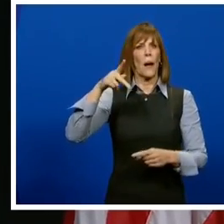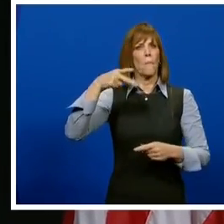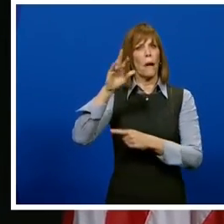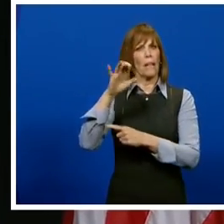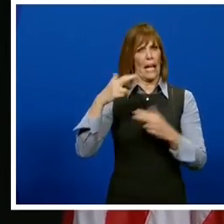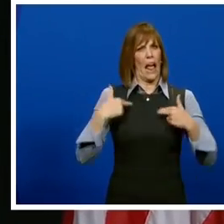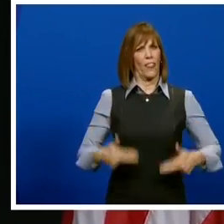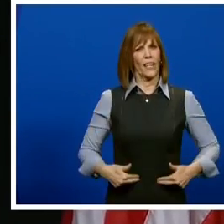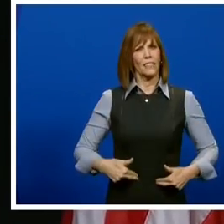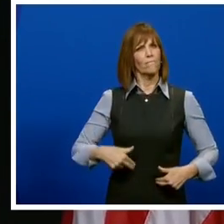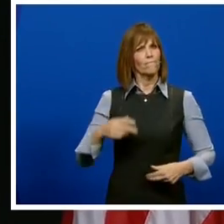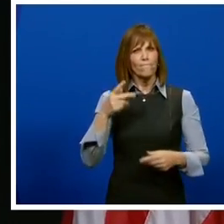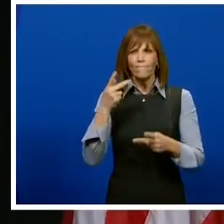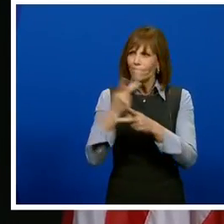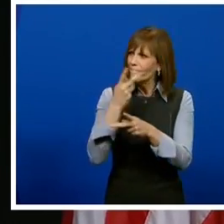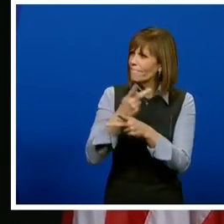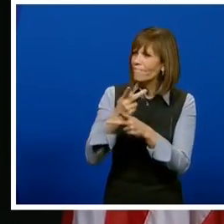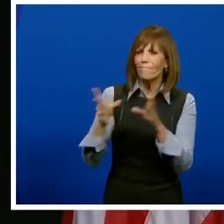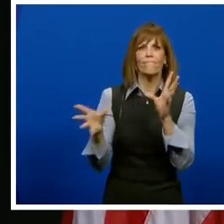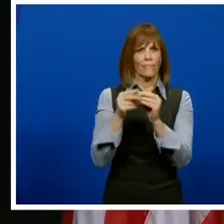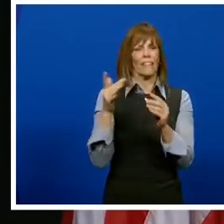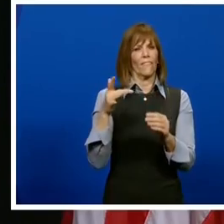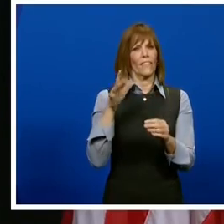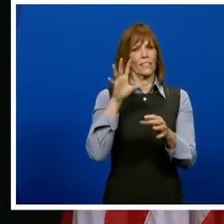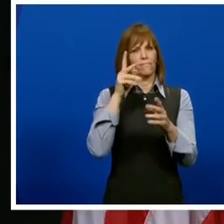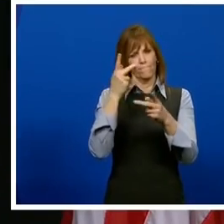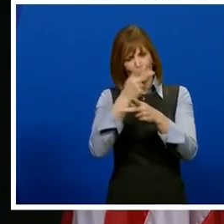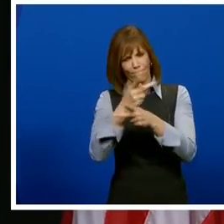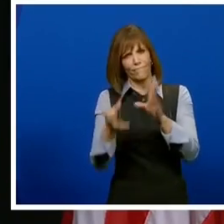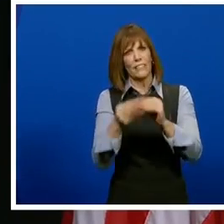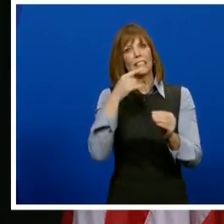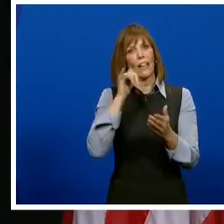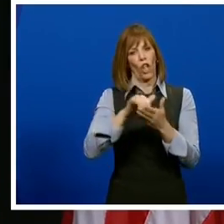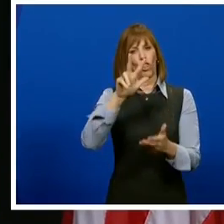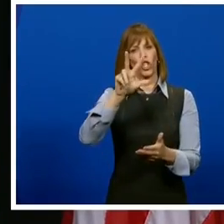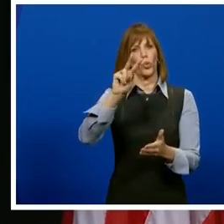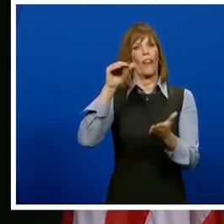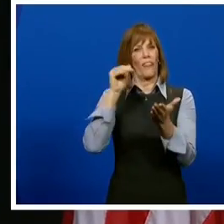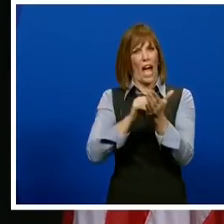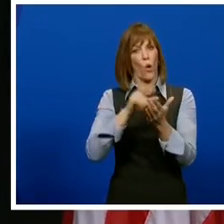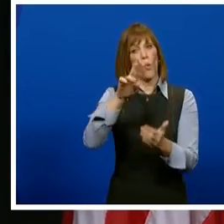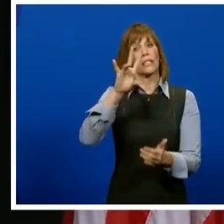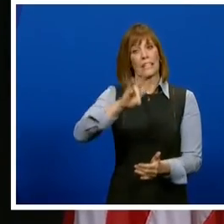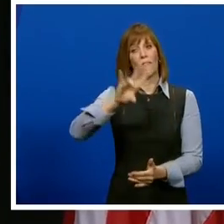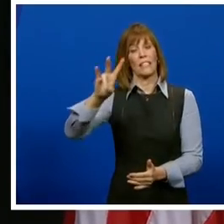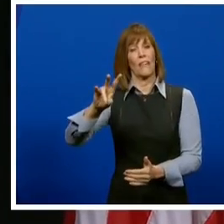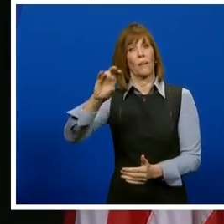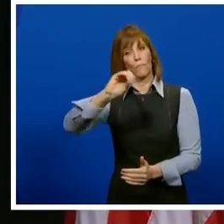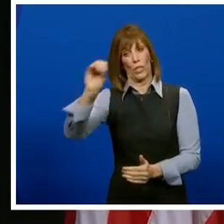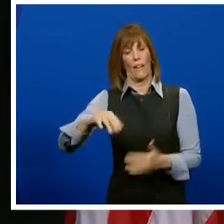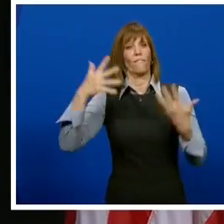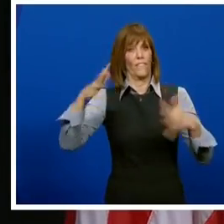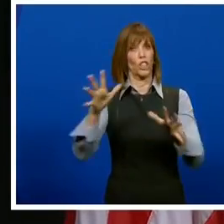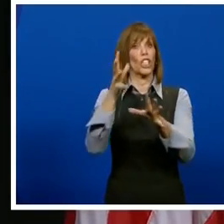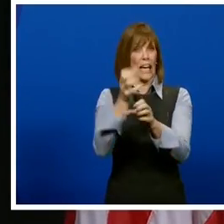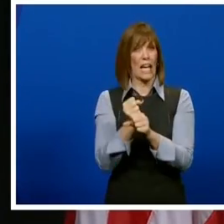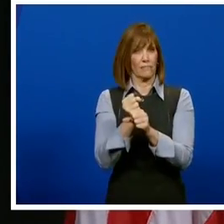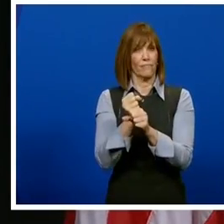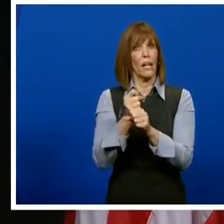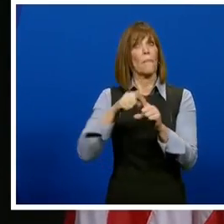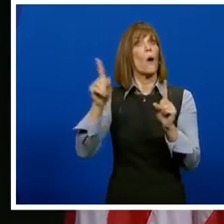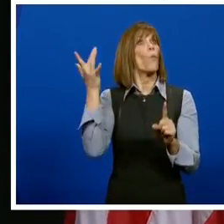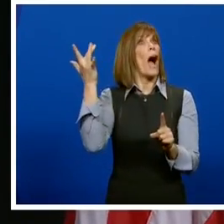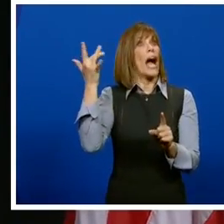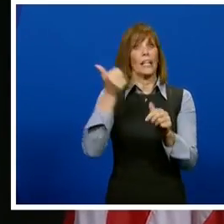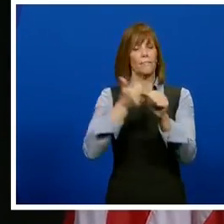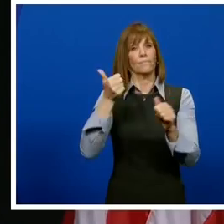determined that more than 32,000, or 77 percent, of the overdue booster doses are among pharmacy